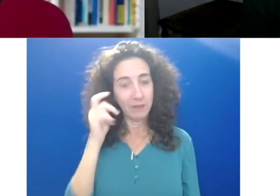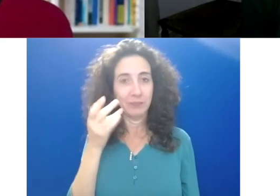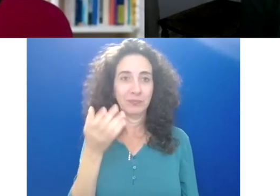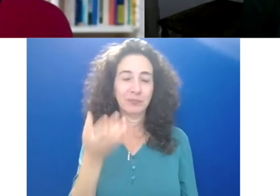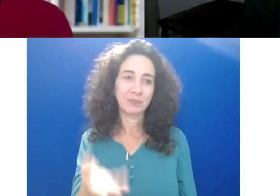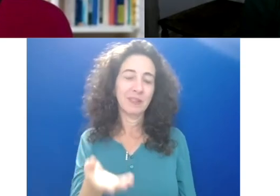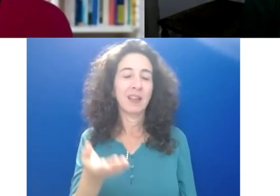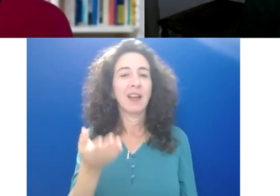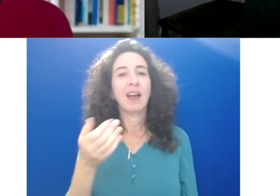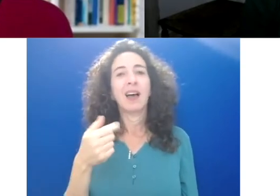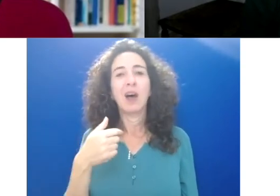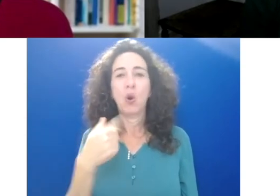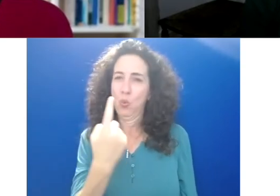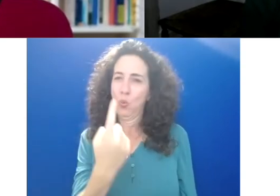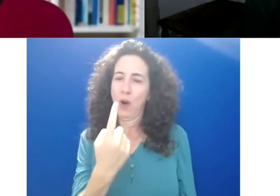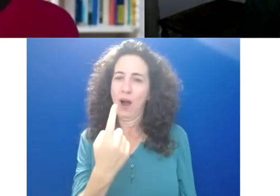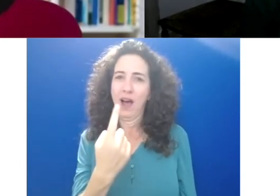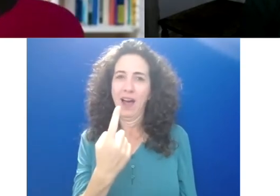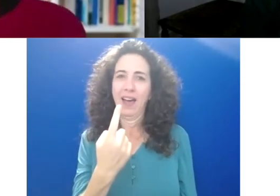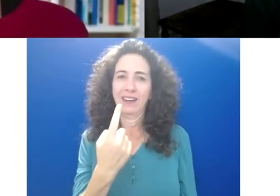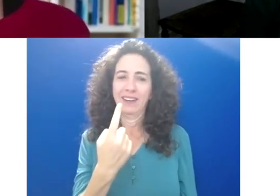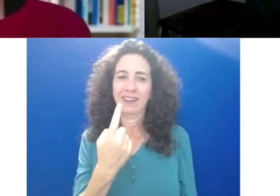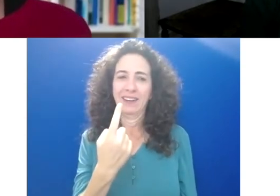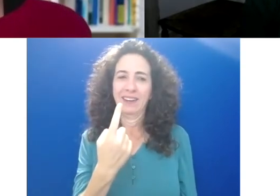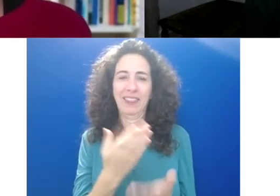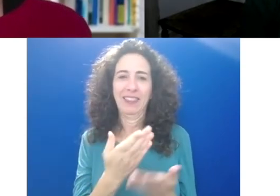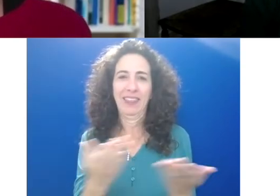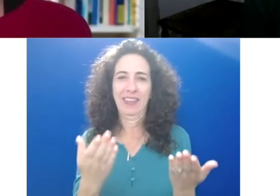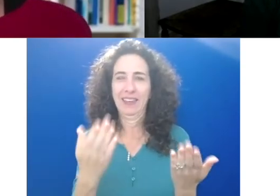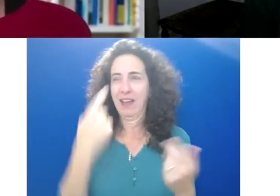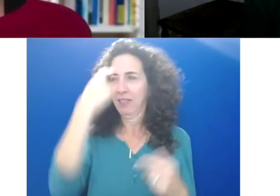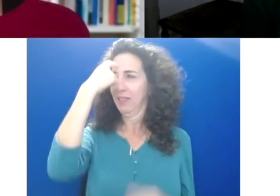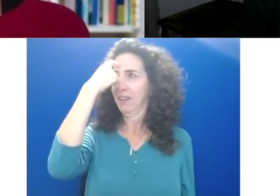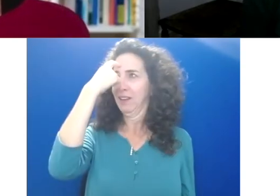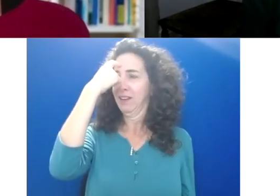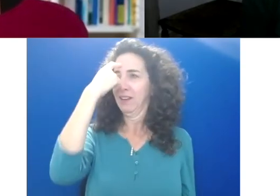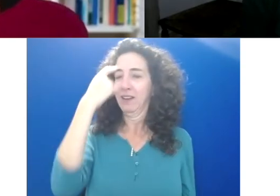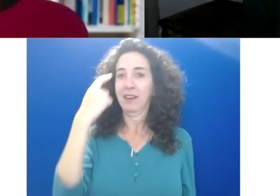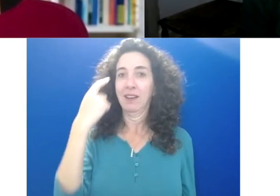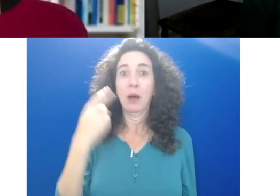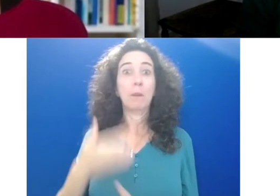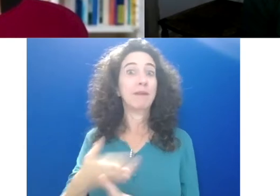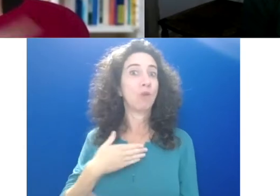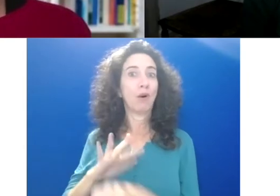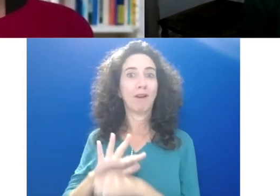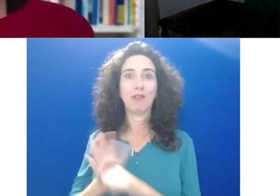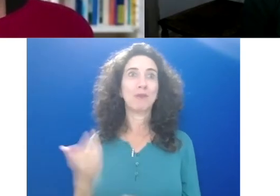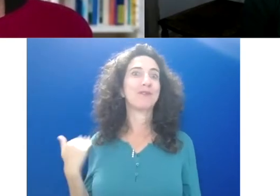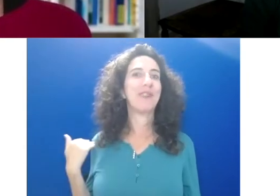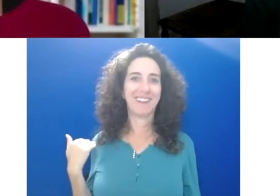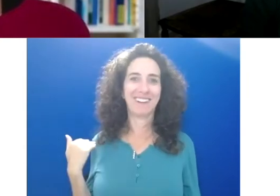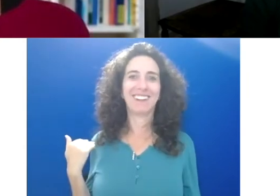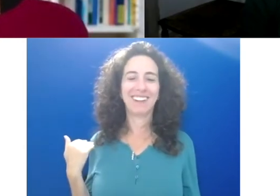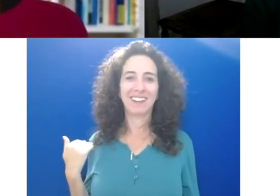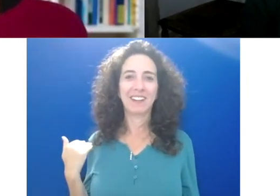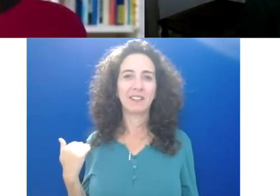Pollyanna, but one thing I've thought about recently is that in the before times, many of us had